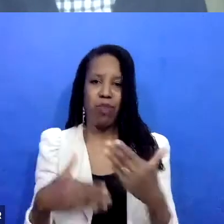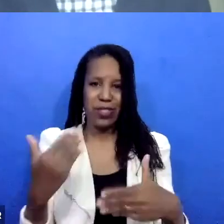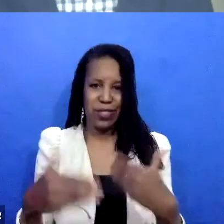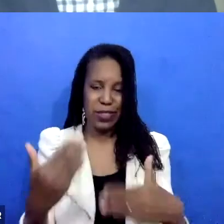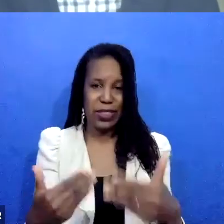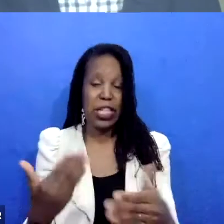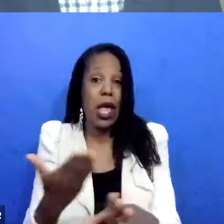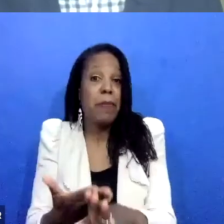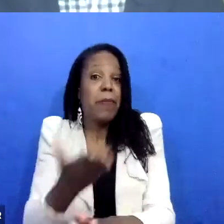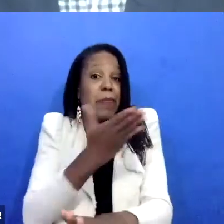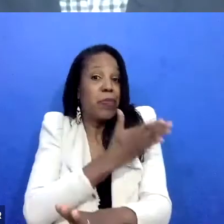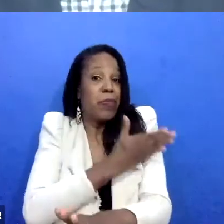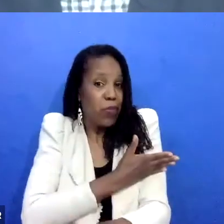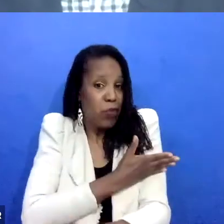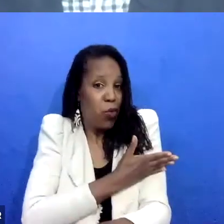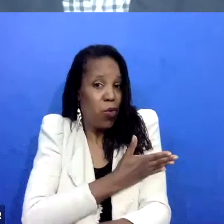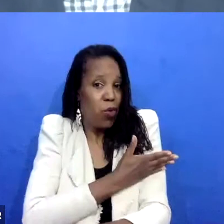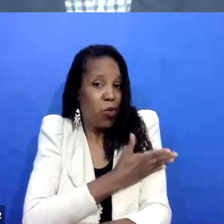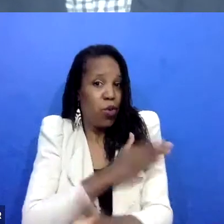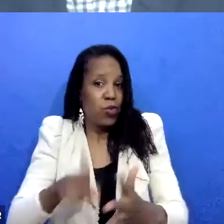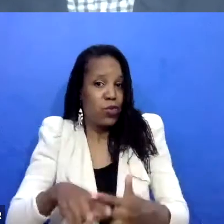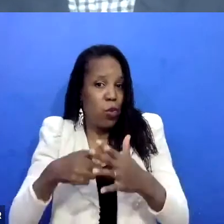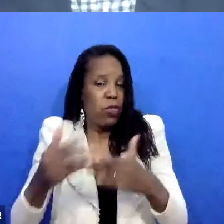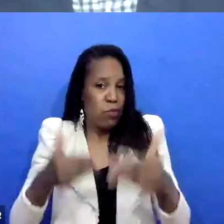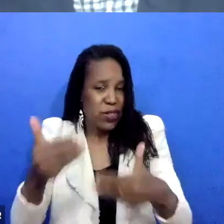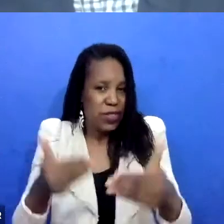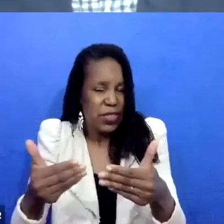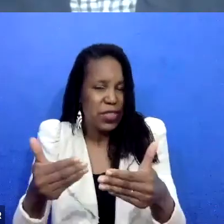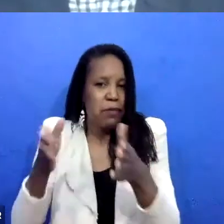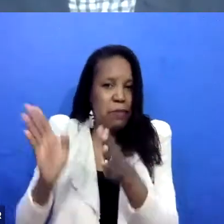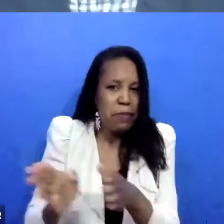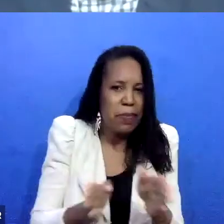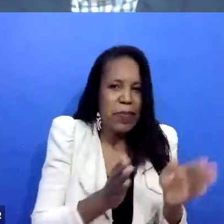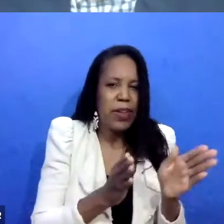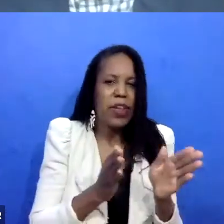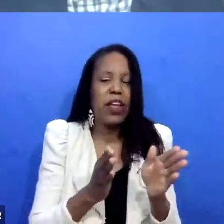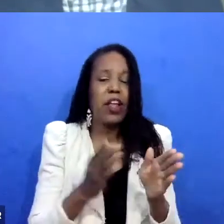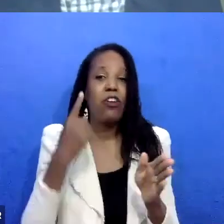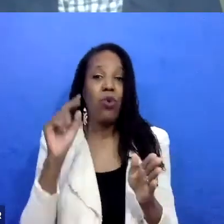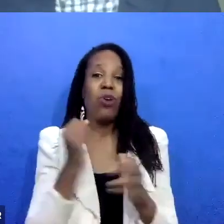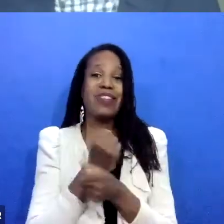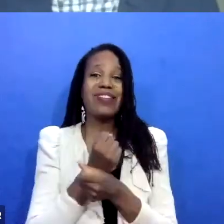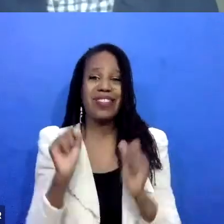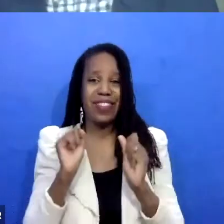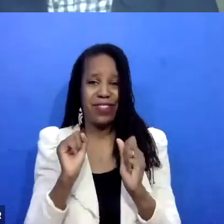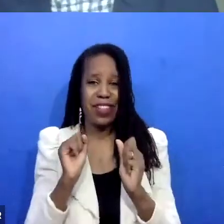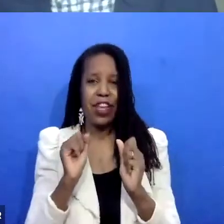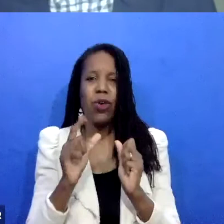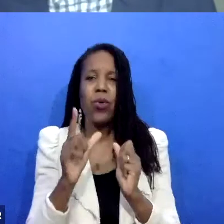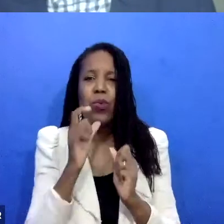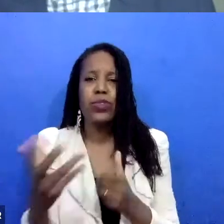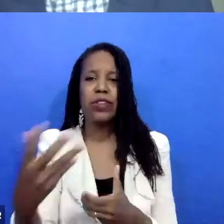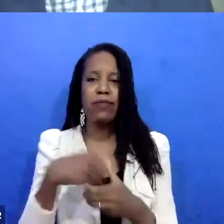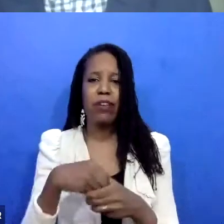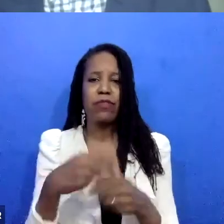who else needs to be in the circle in order to increase safety, right? And so, who wants to see this couple